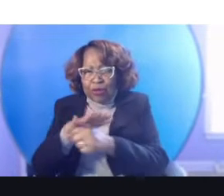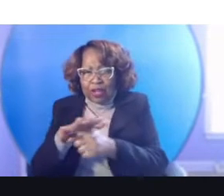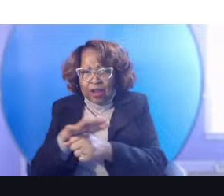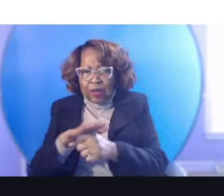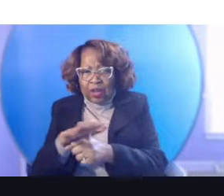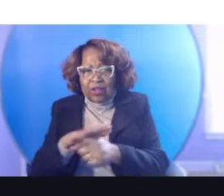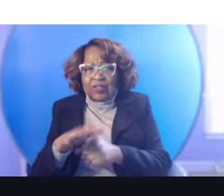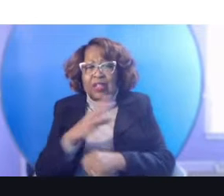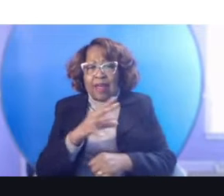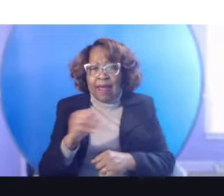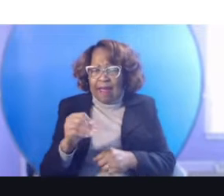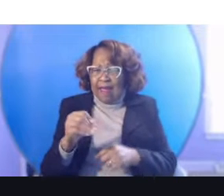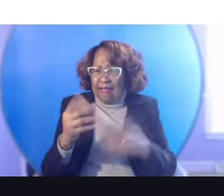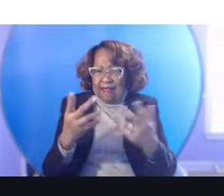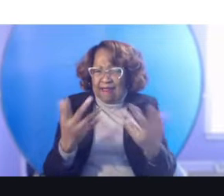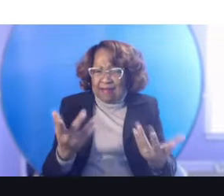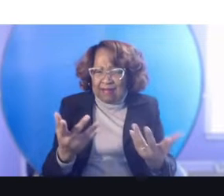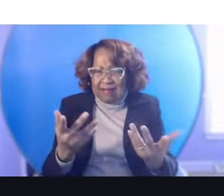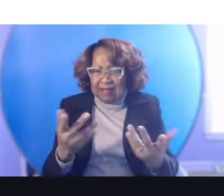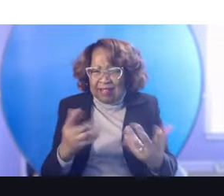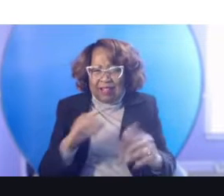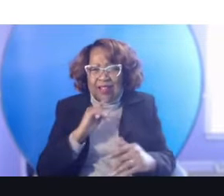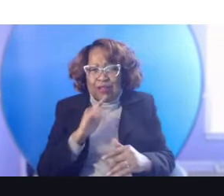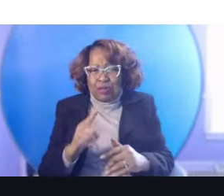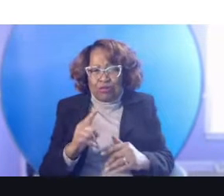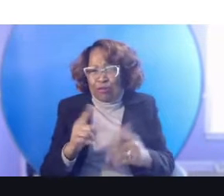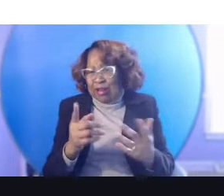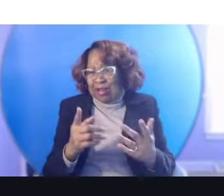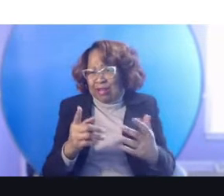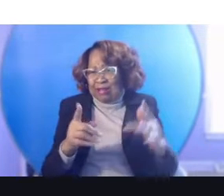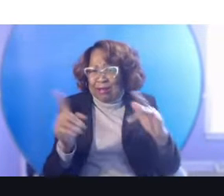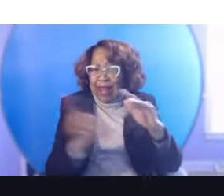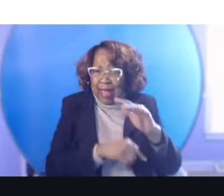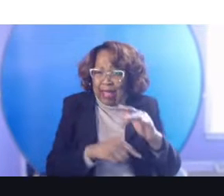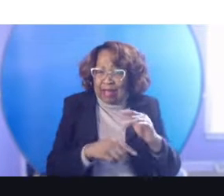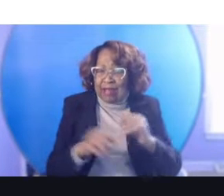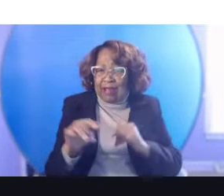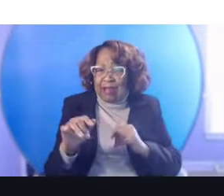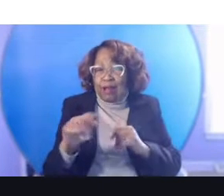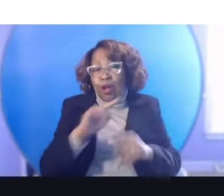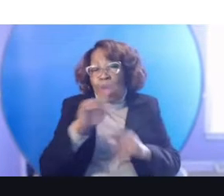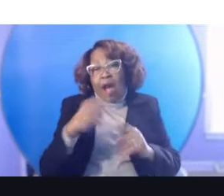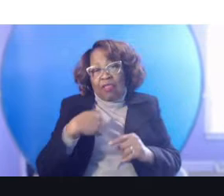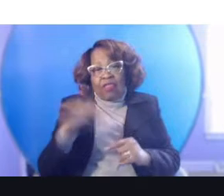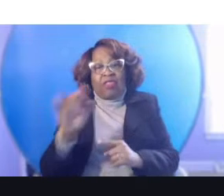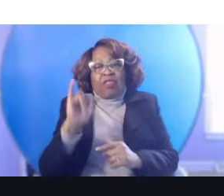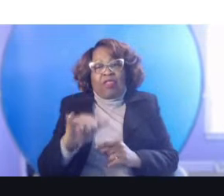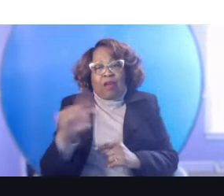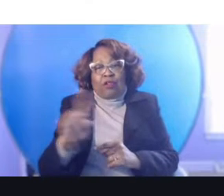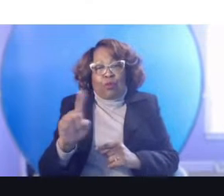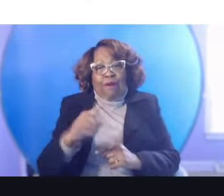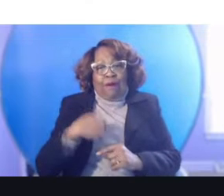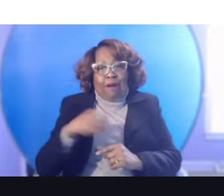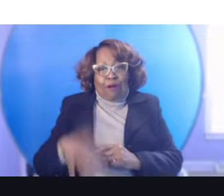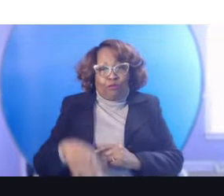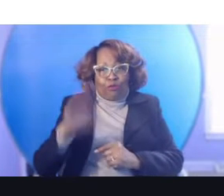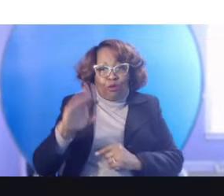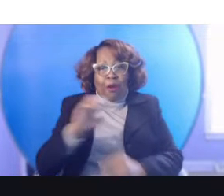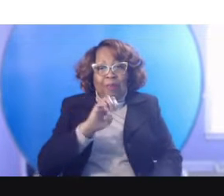way Scarfield Park was when, when I was growing up. Cause that's where, where I was raised.